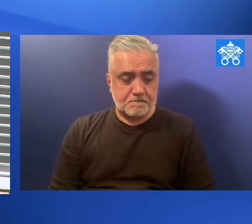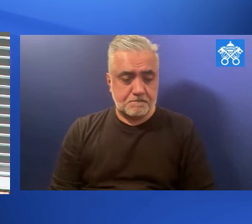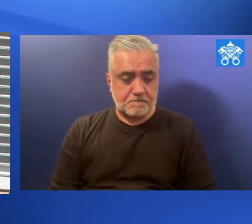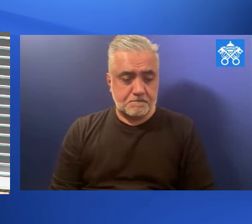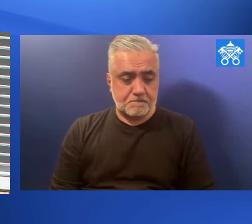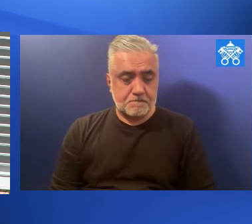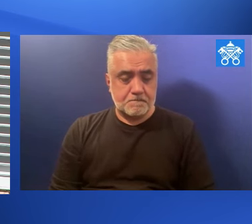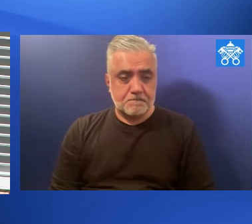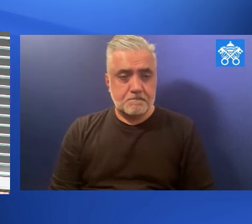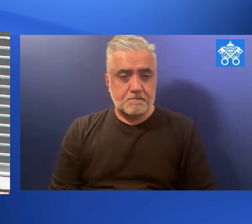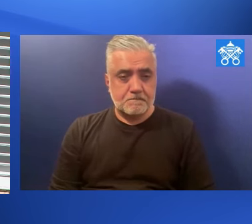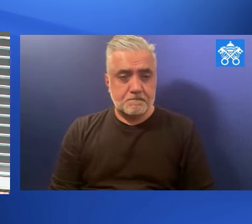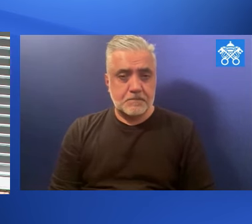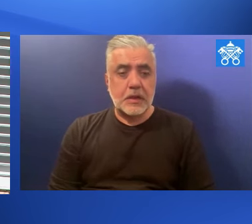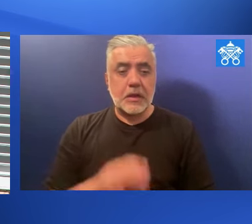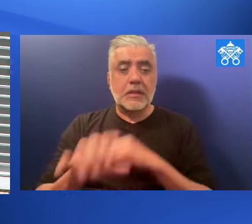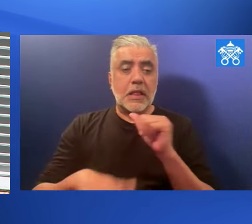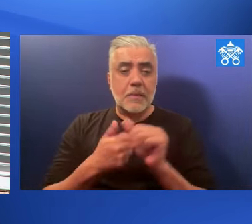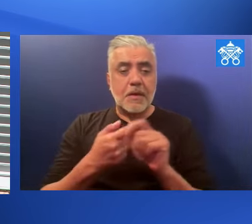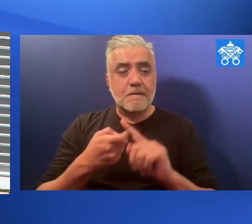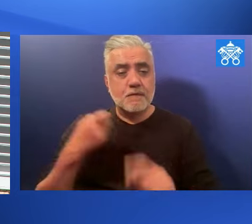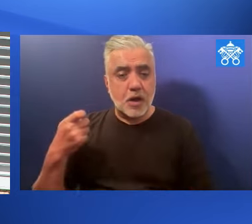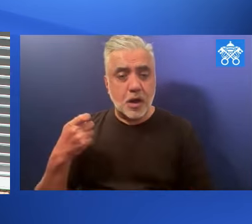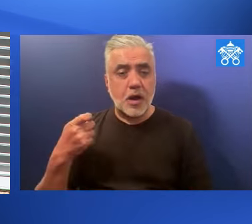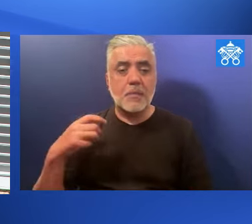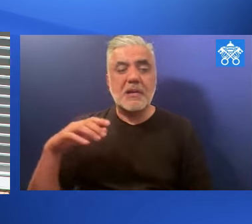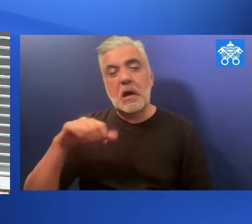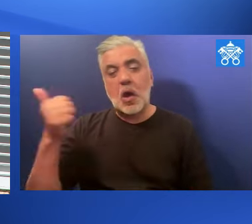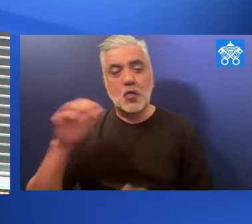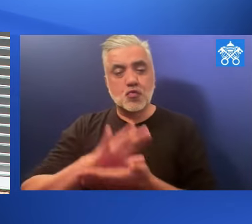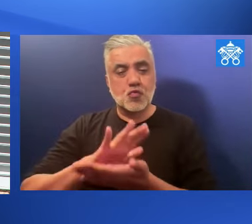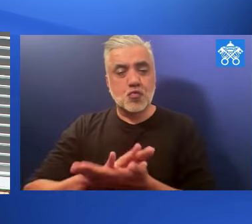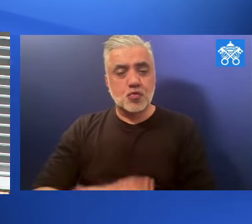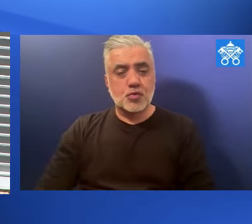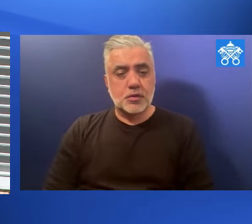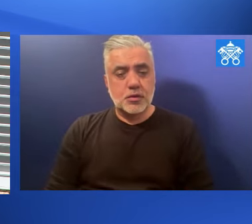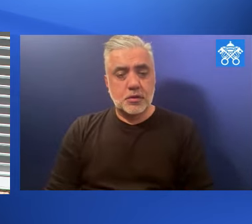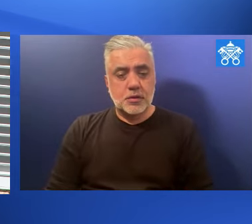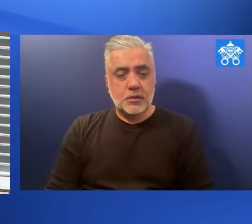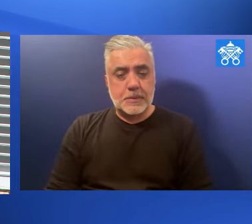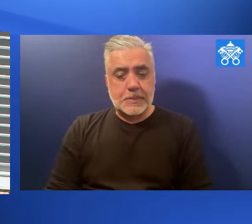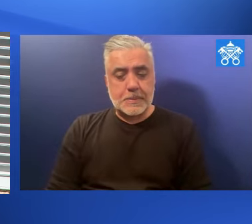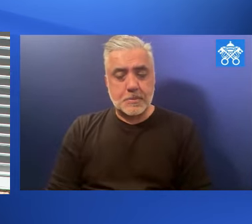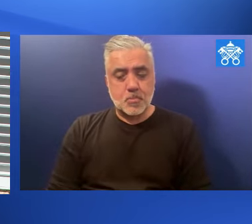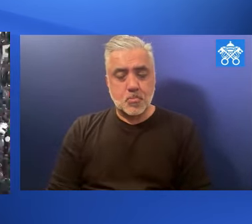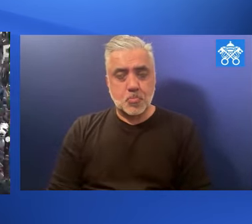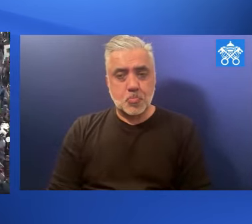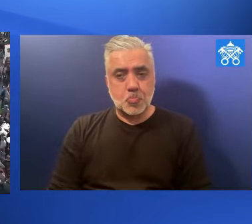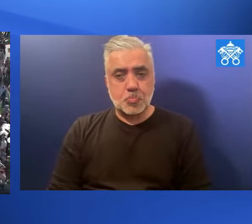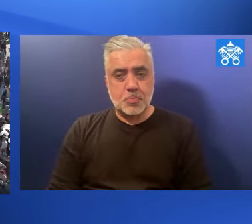of the Colorado School